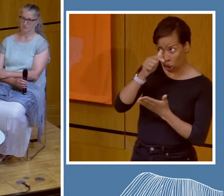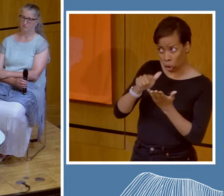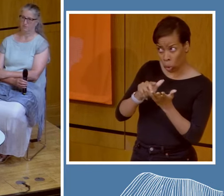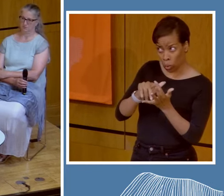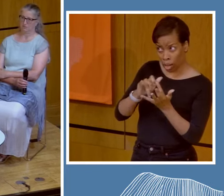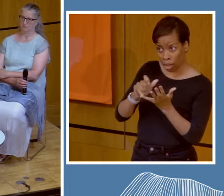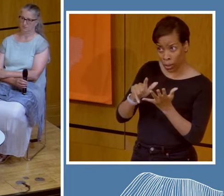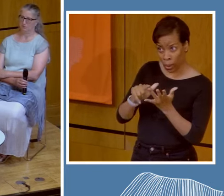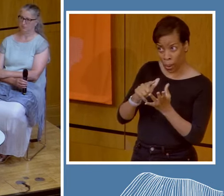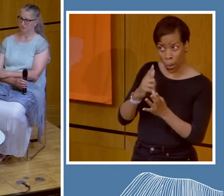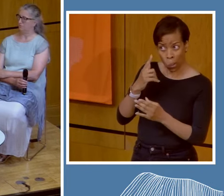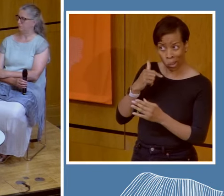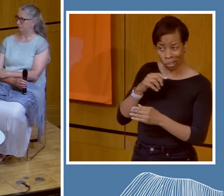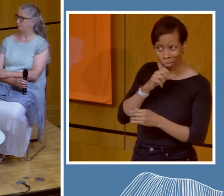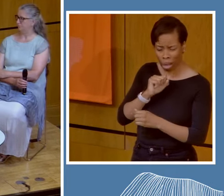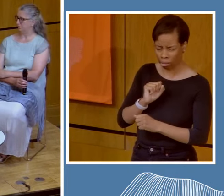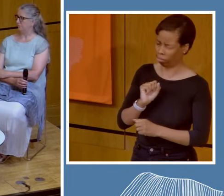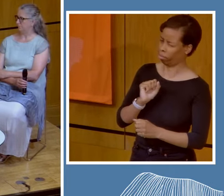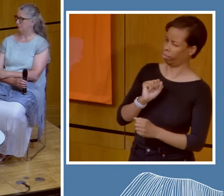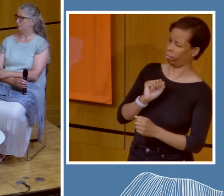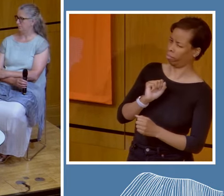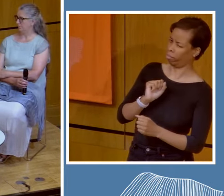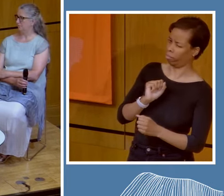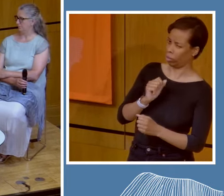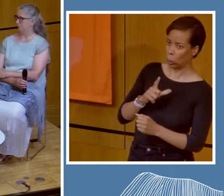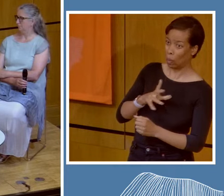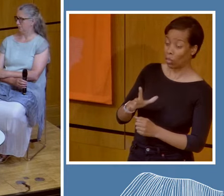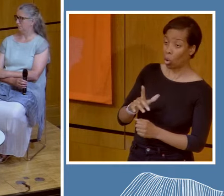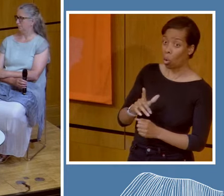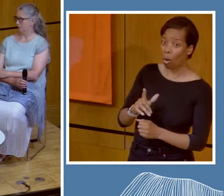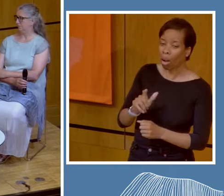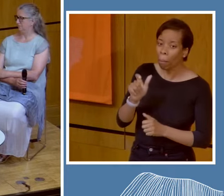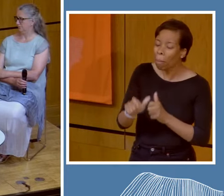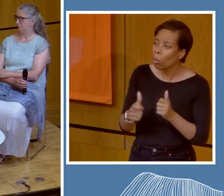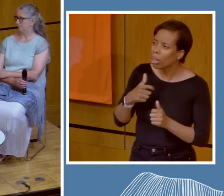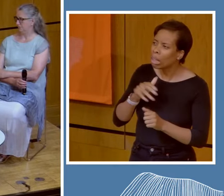I mean, these are the types of questions we need other people to be asking as well.